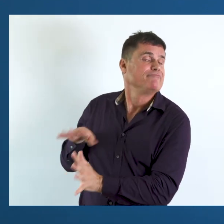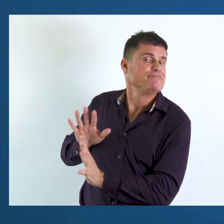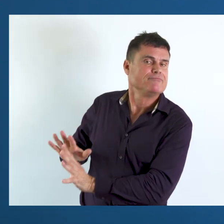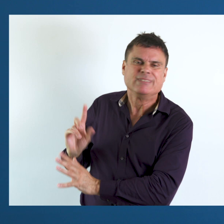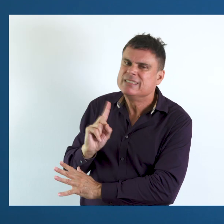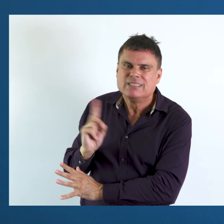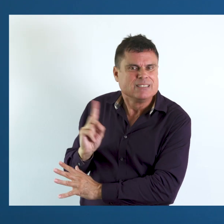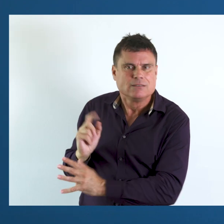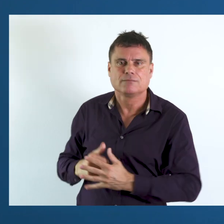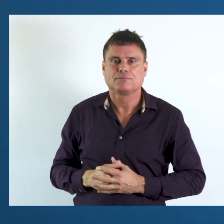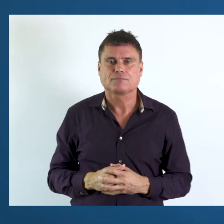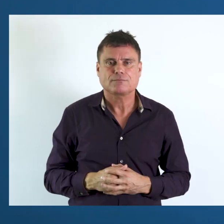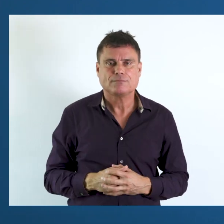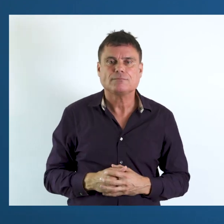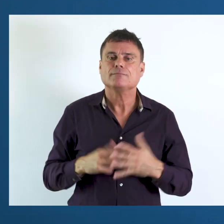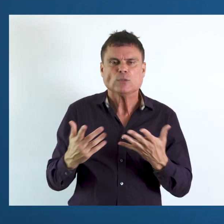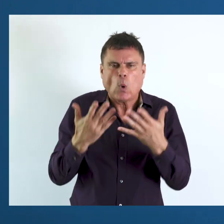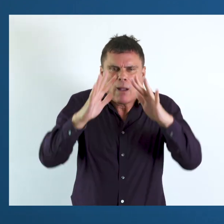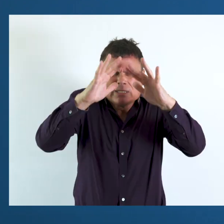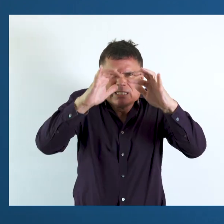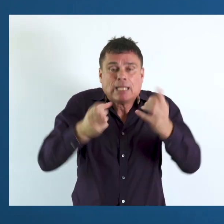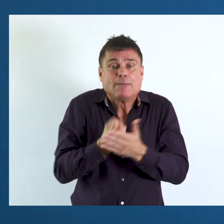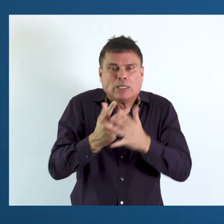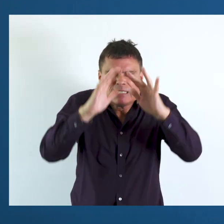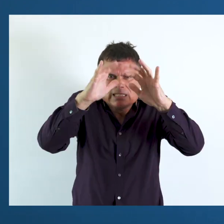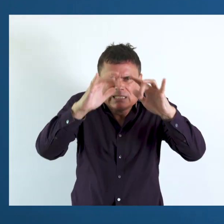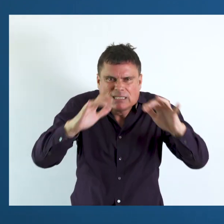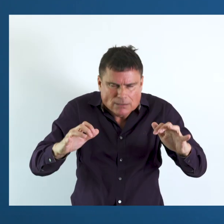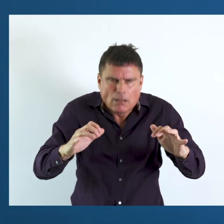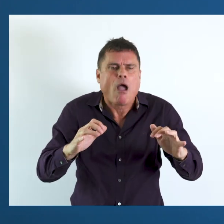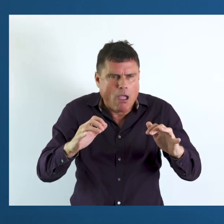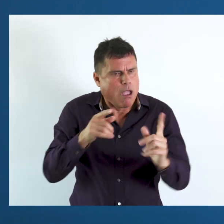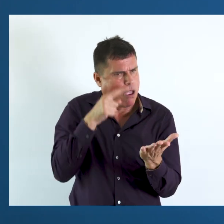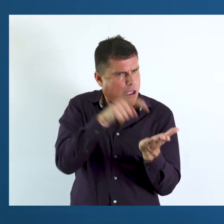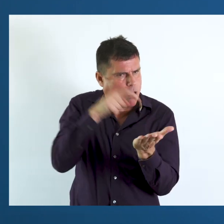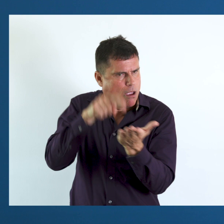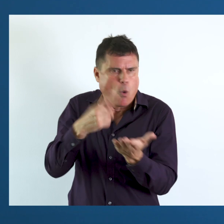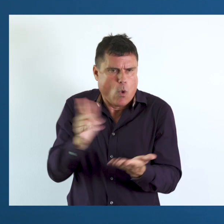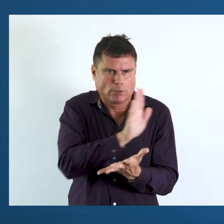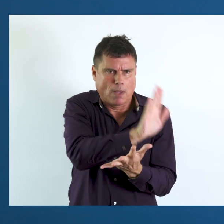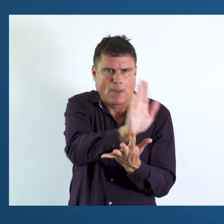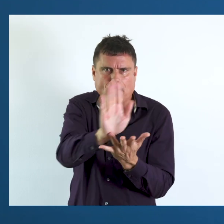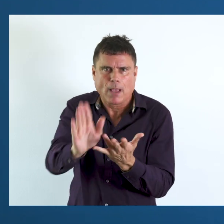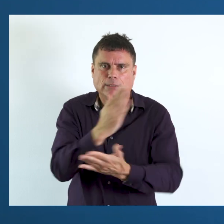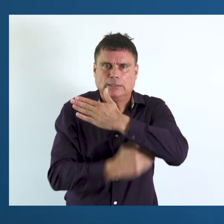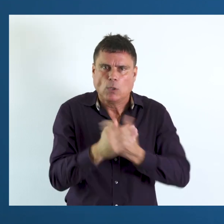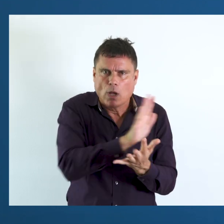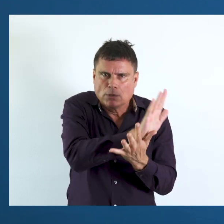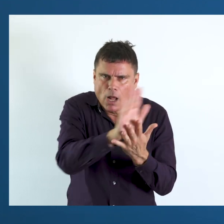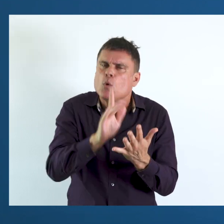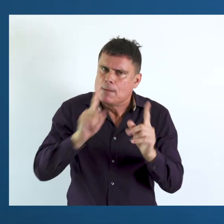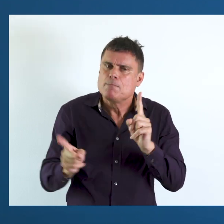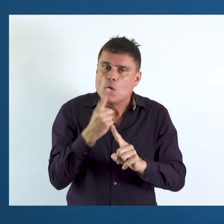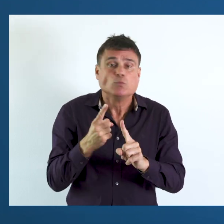and the most at risk for being left behind. Disaggregation of outcome indicators by